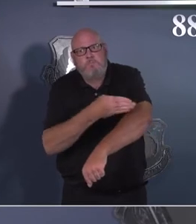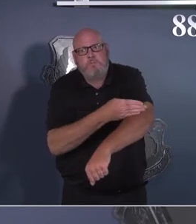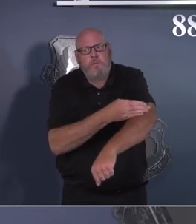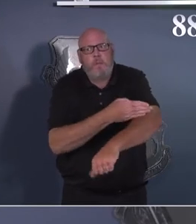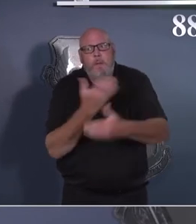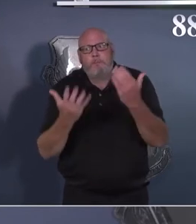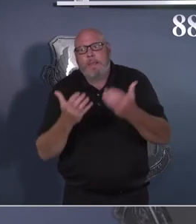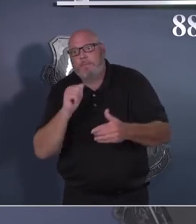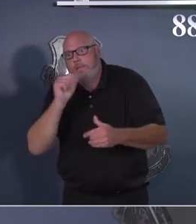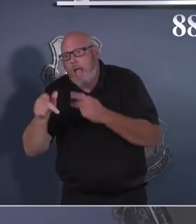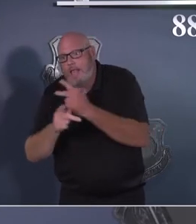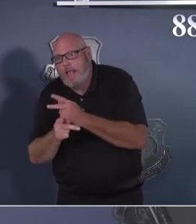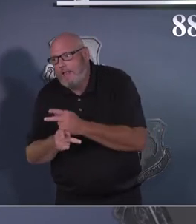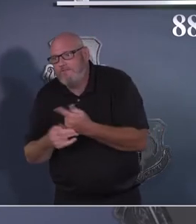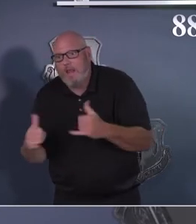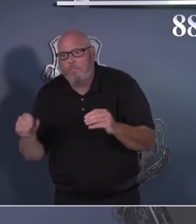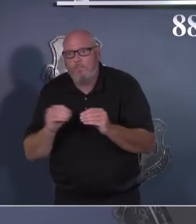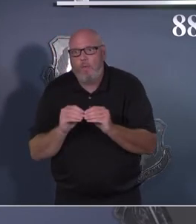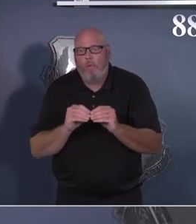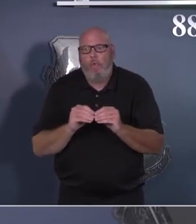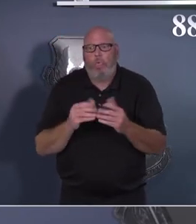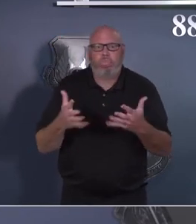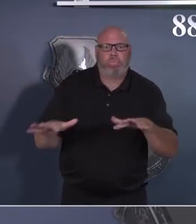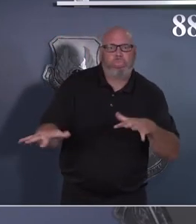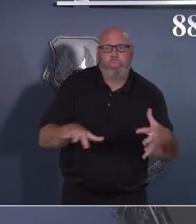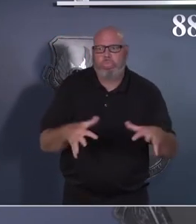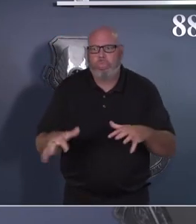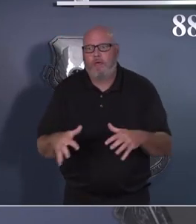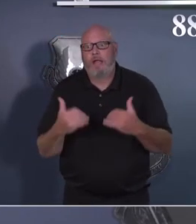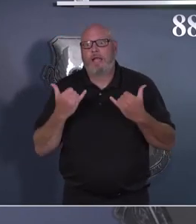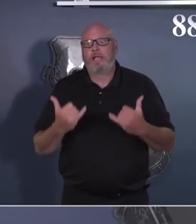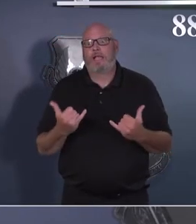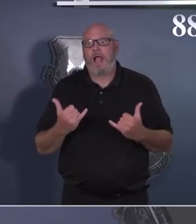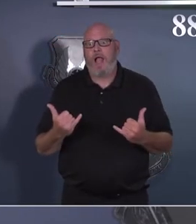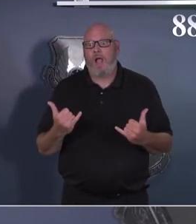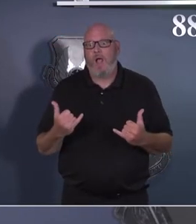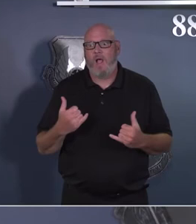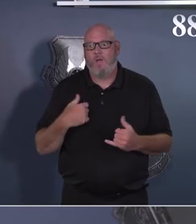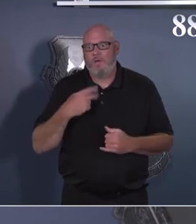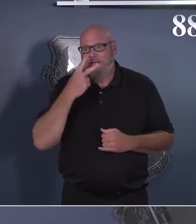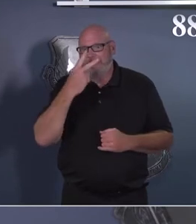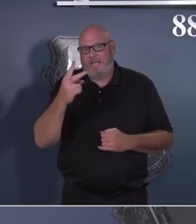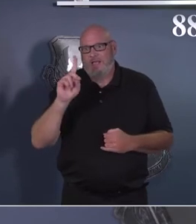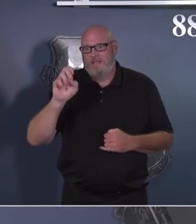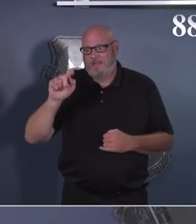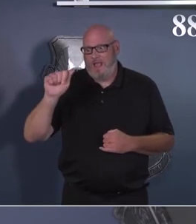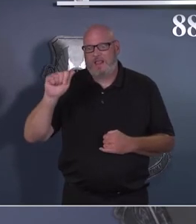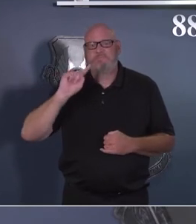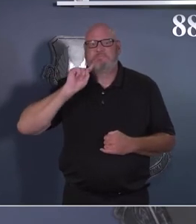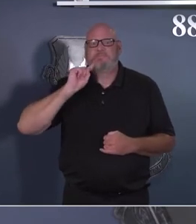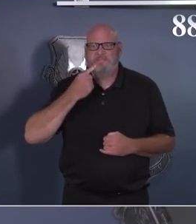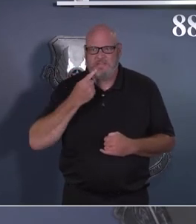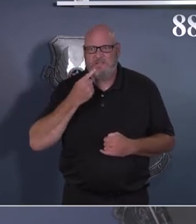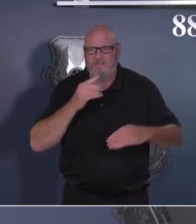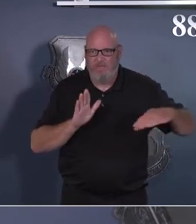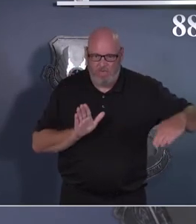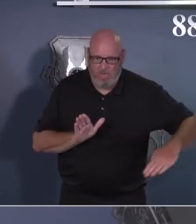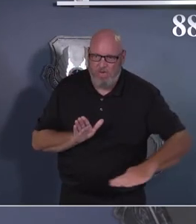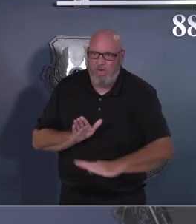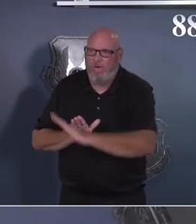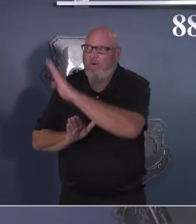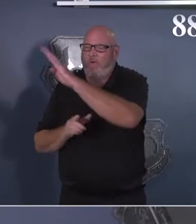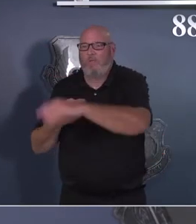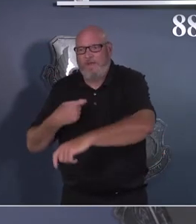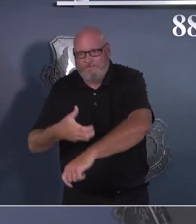Condition Bravo. But a new battle is in play with this Delta variant. And so we need to start arming up again. And that's what we're doing with HP Con